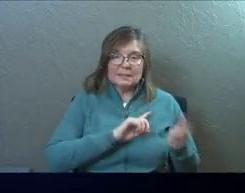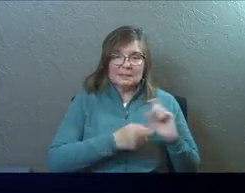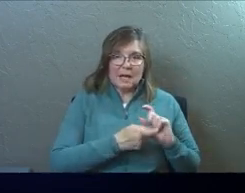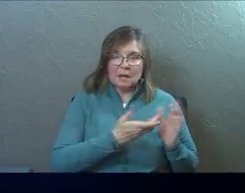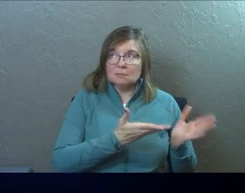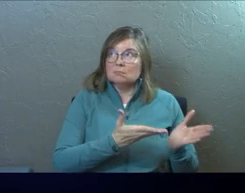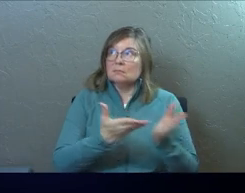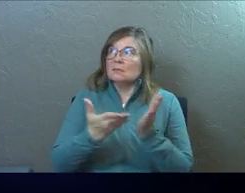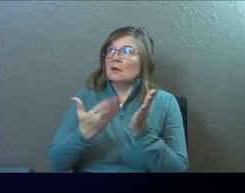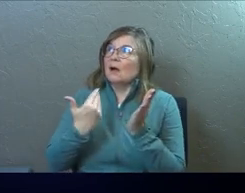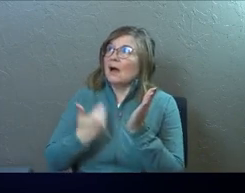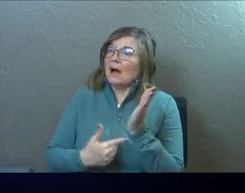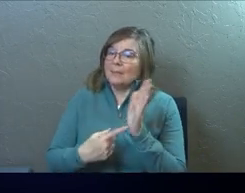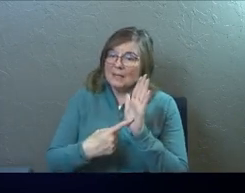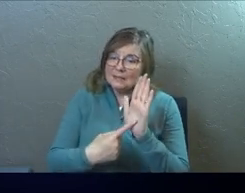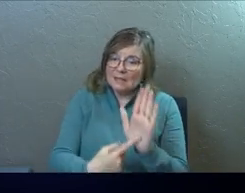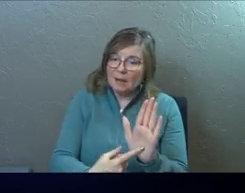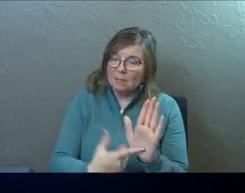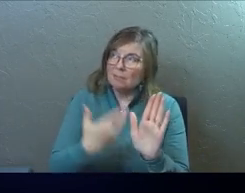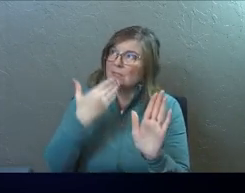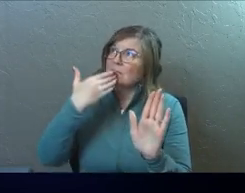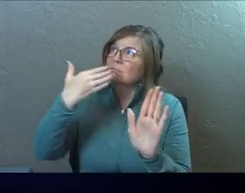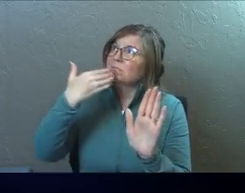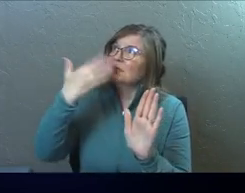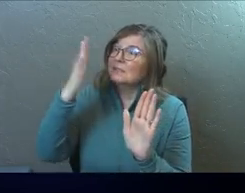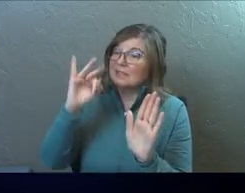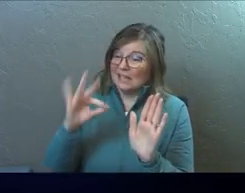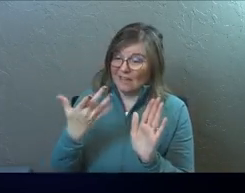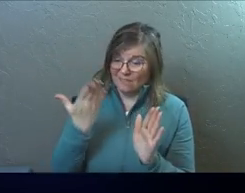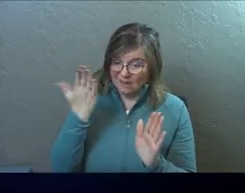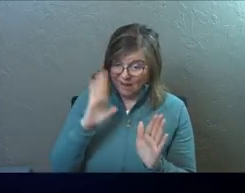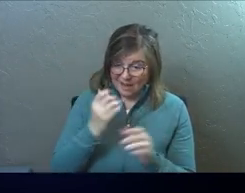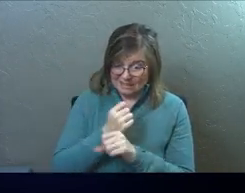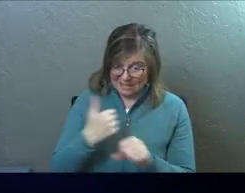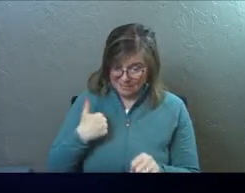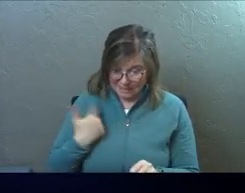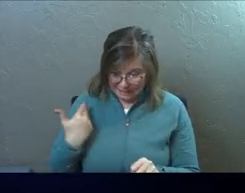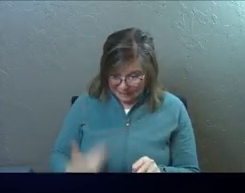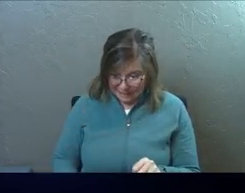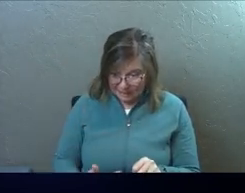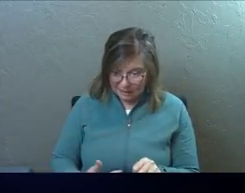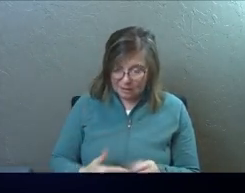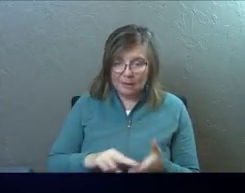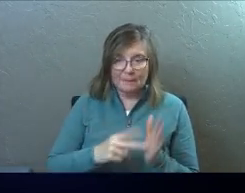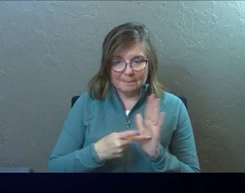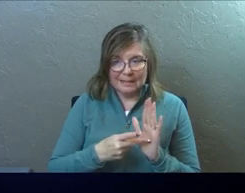lifts it up and says, I'm the example. If God can save me, God can save anybody.